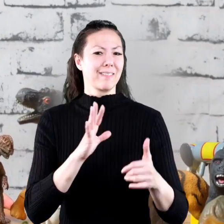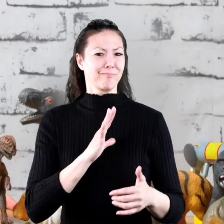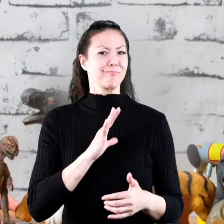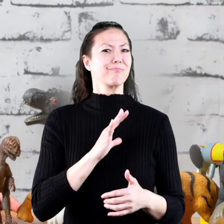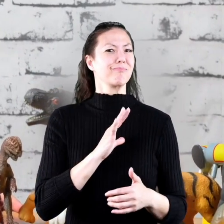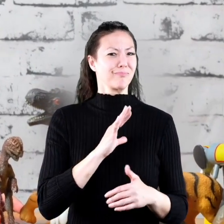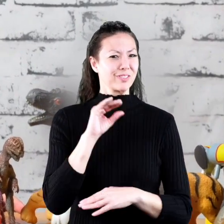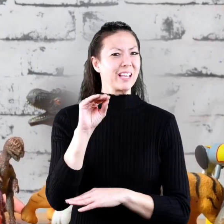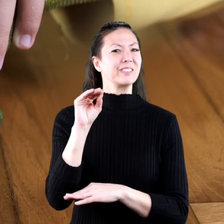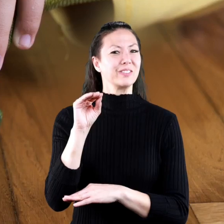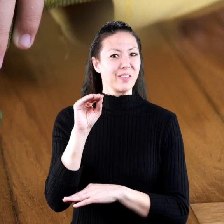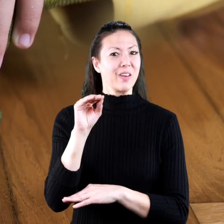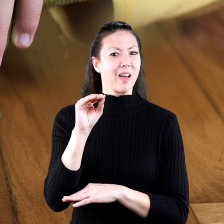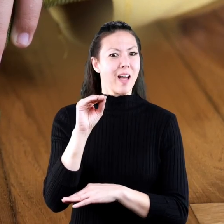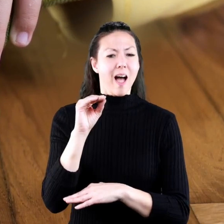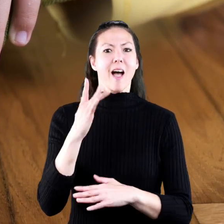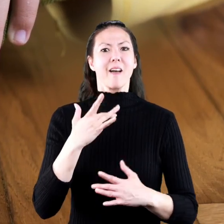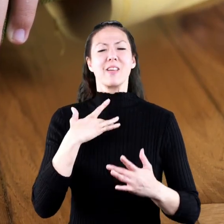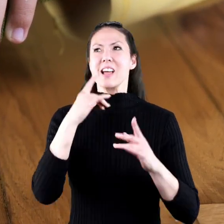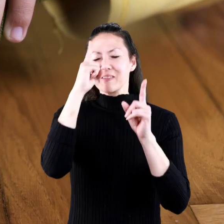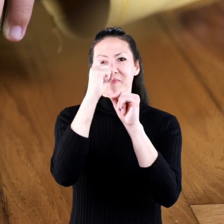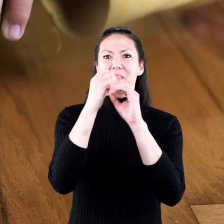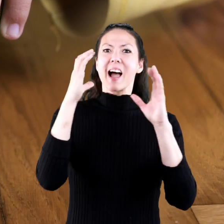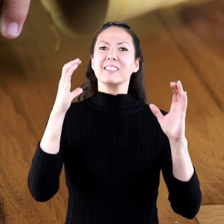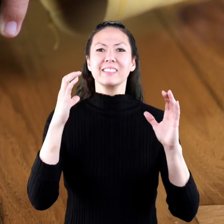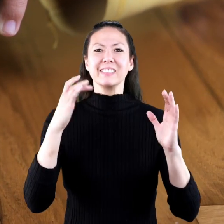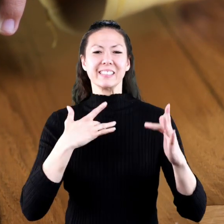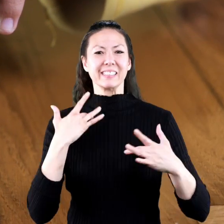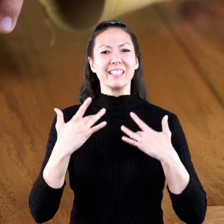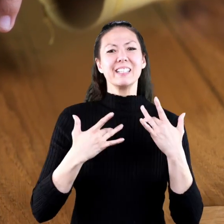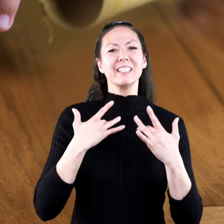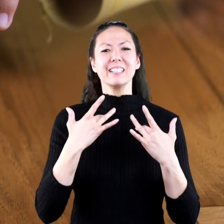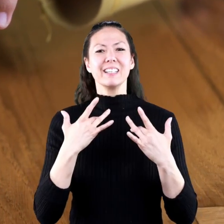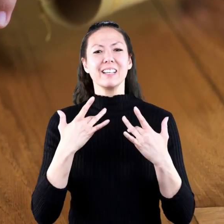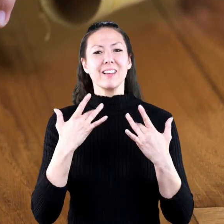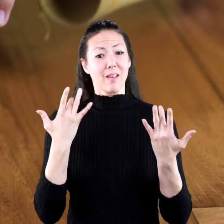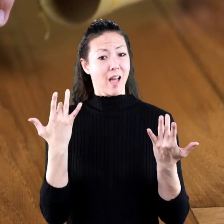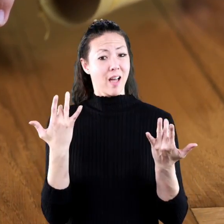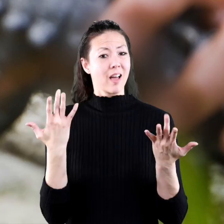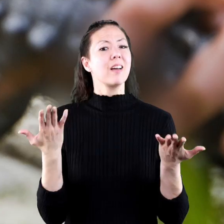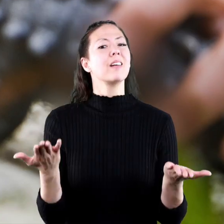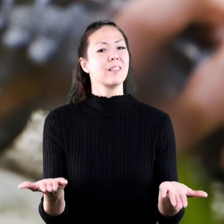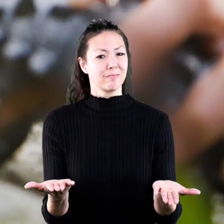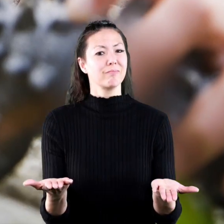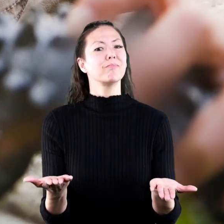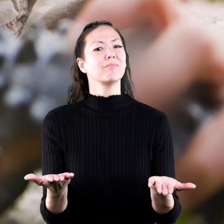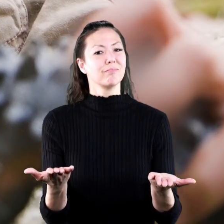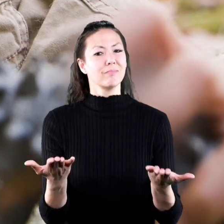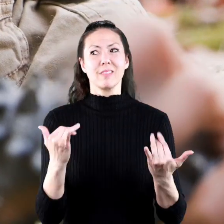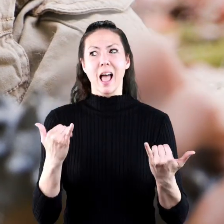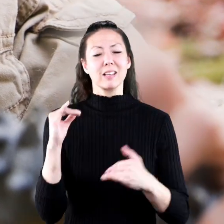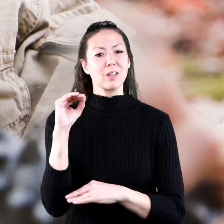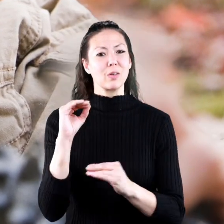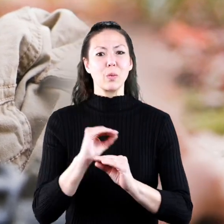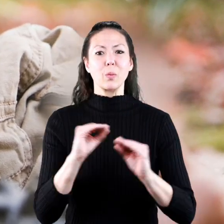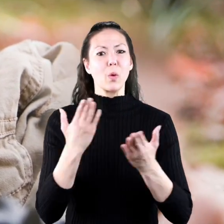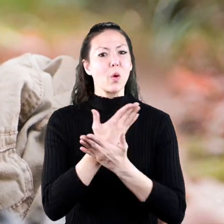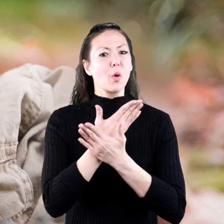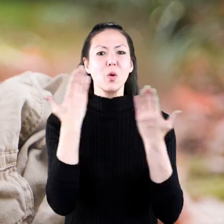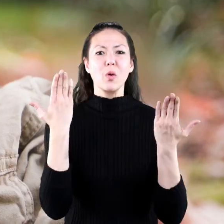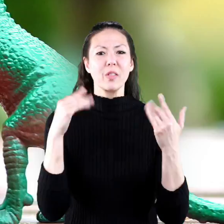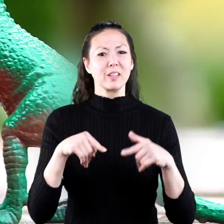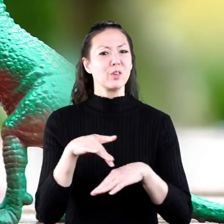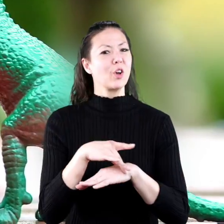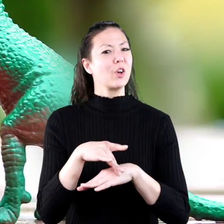all kinds of dino toys to spark your interest and imagination we must use our imagination because there are no living